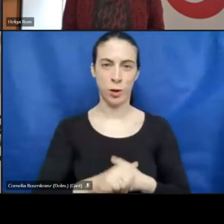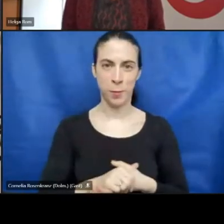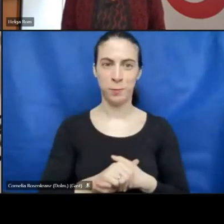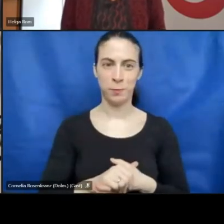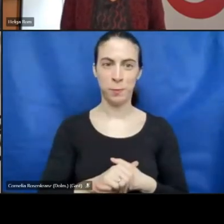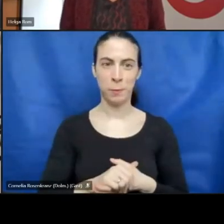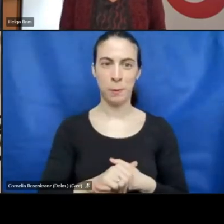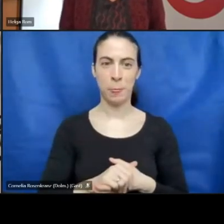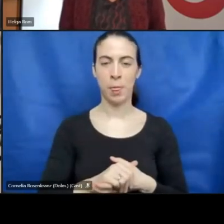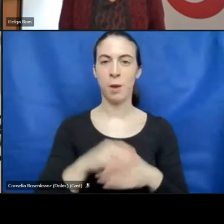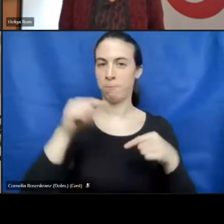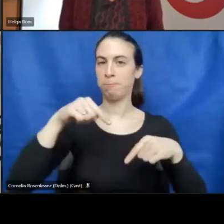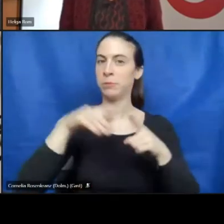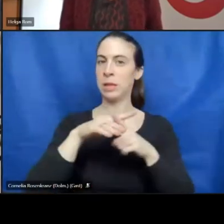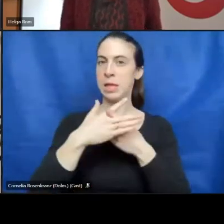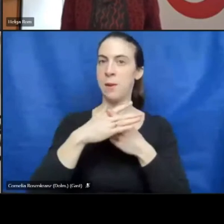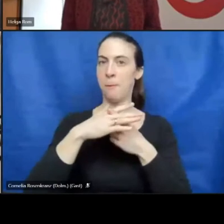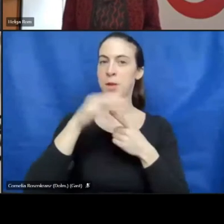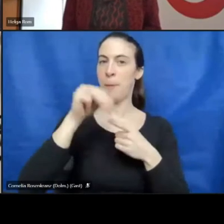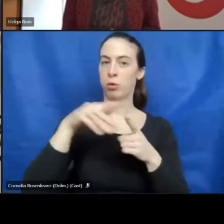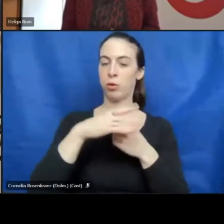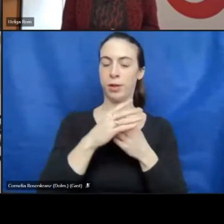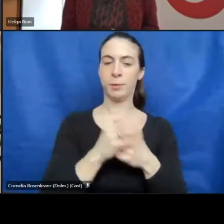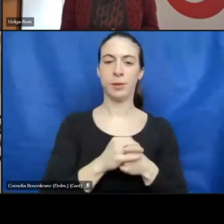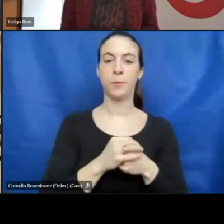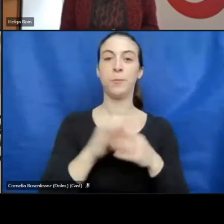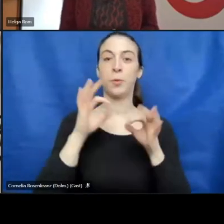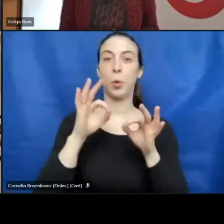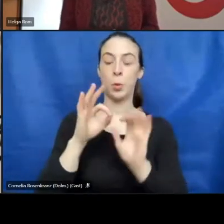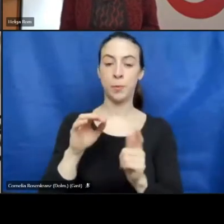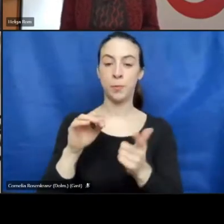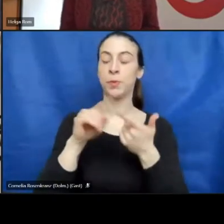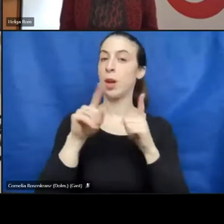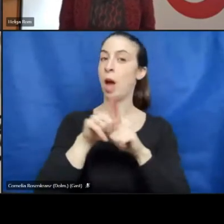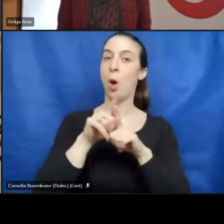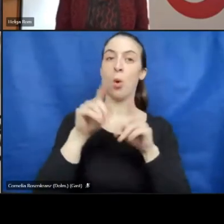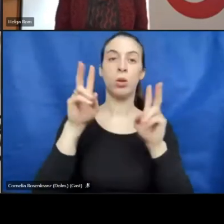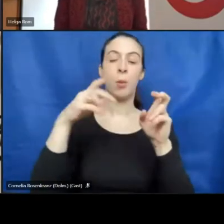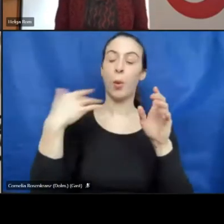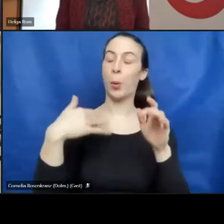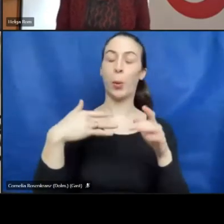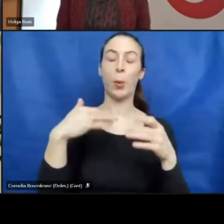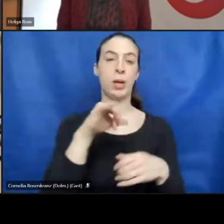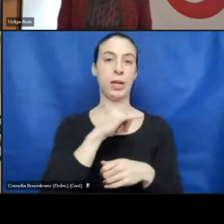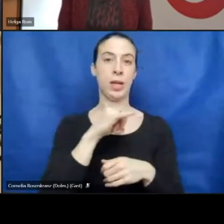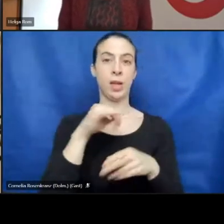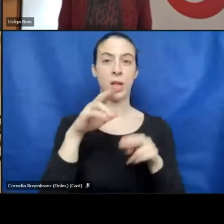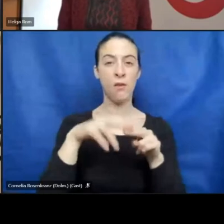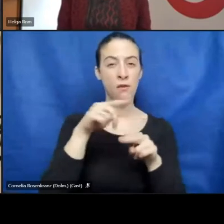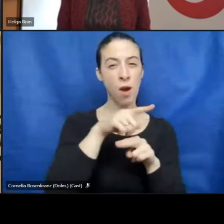the Teams. Another interesting topic is we have, if you are watching